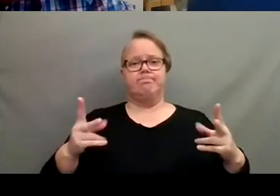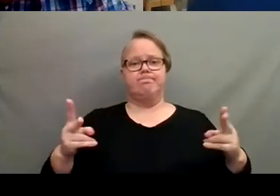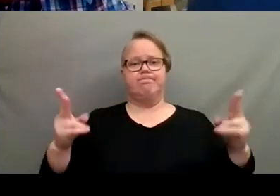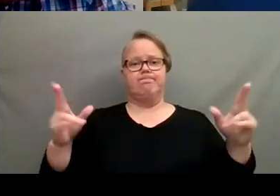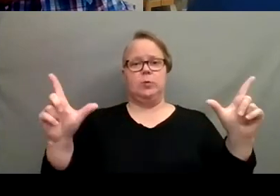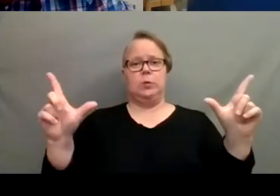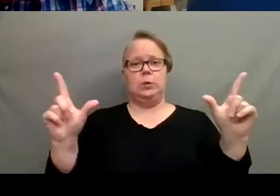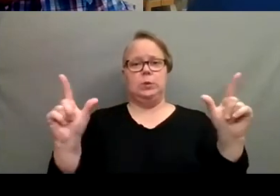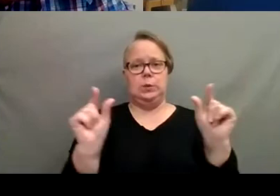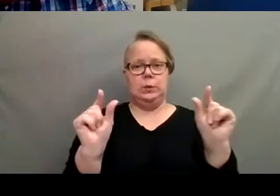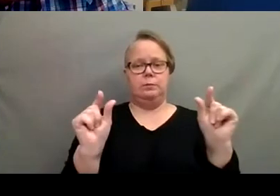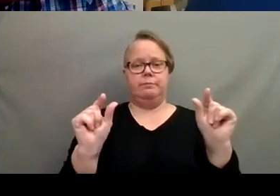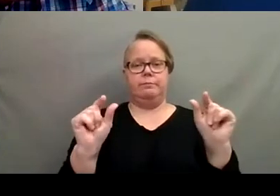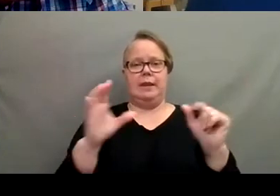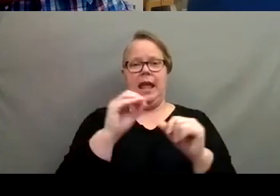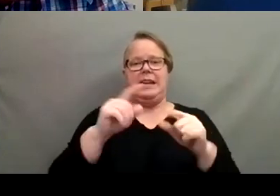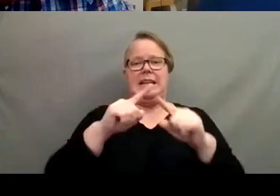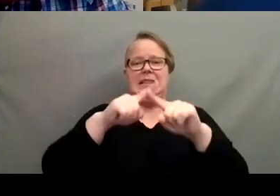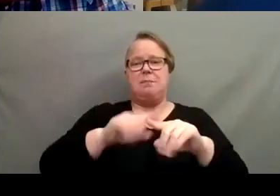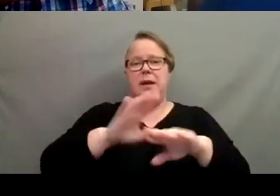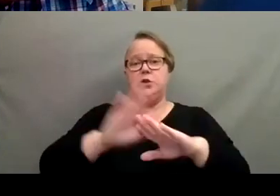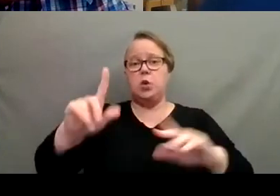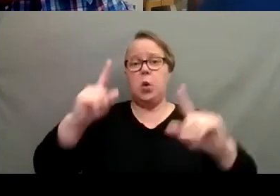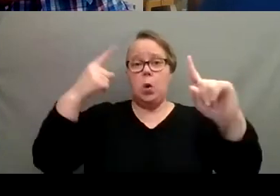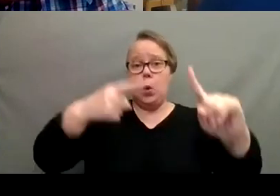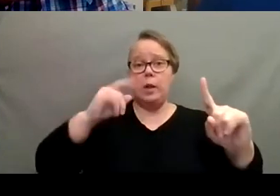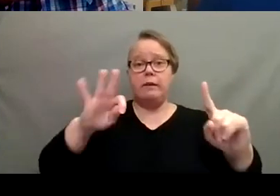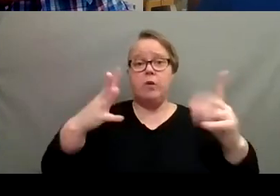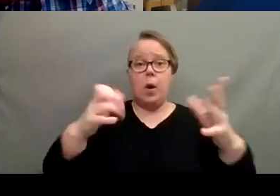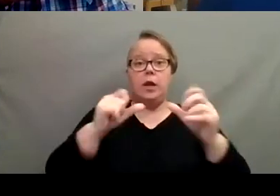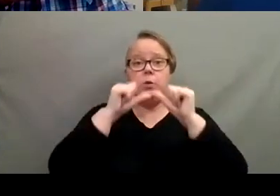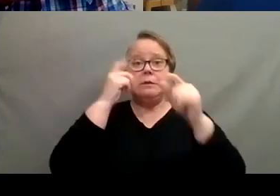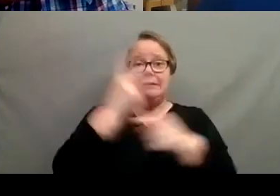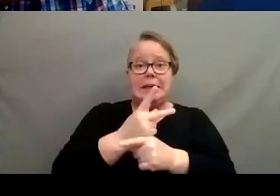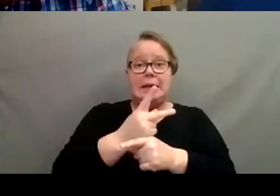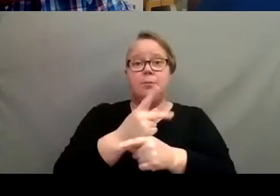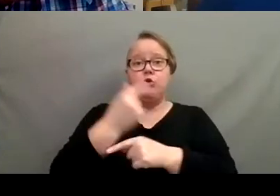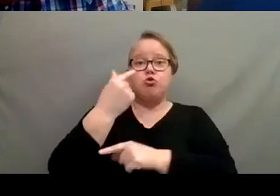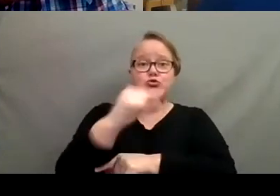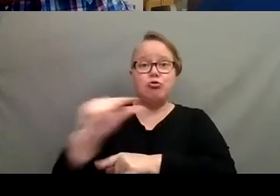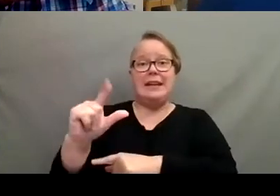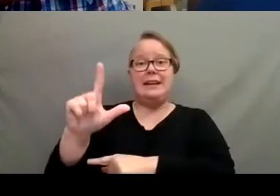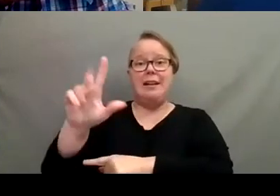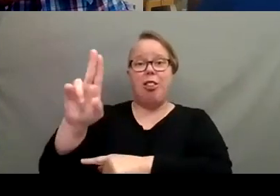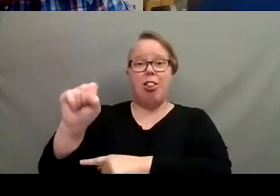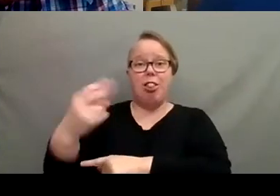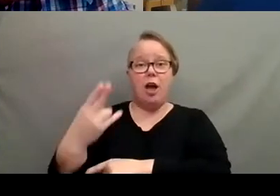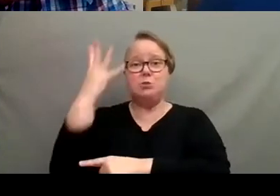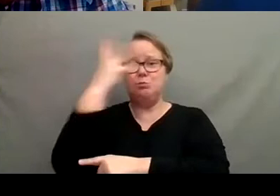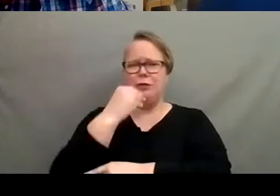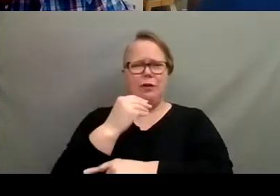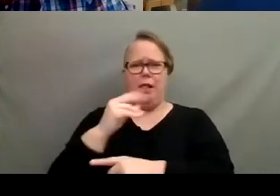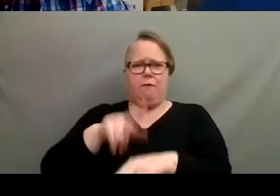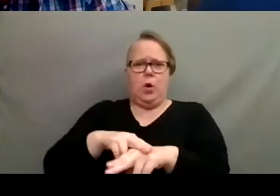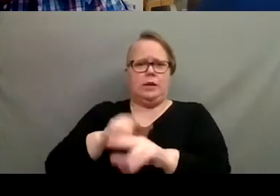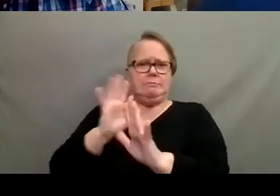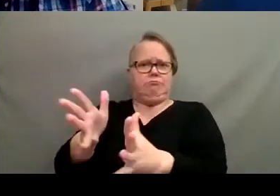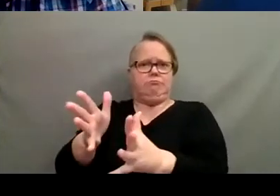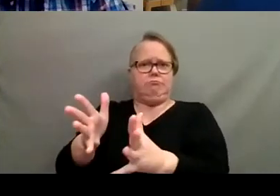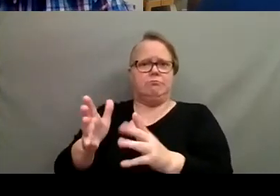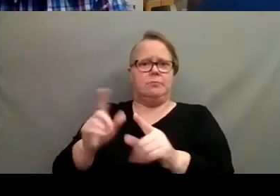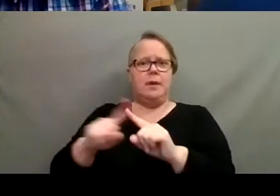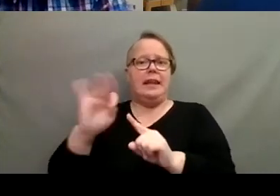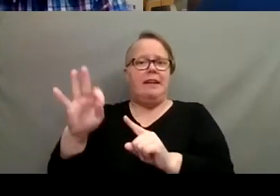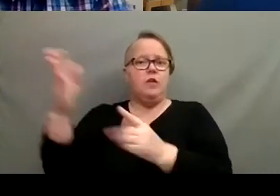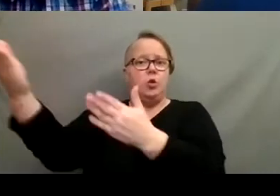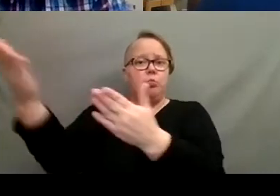back. And it kind of depends on your goal. Like if you're wanting it to keep it green and lush and beautiful, then don't cut it back. But if you're just bringing it in